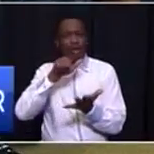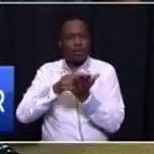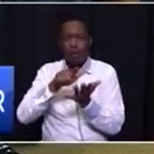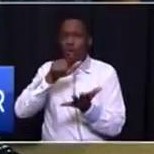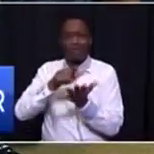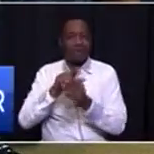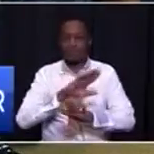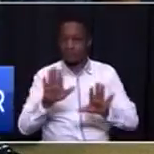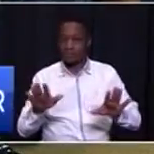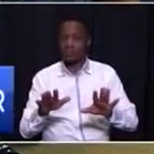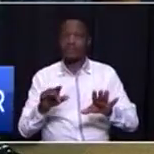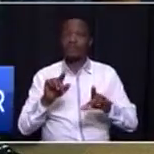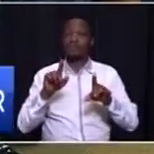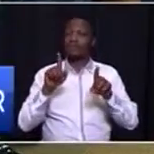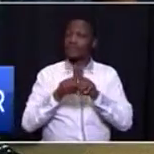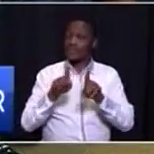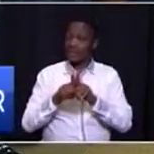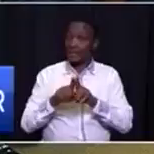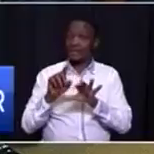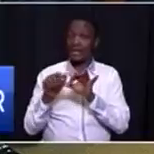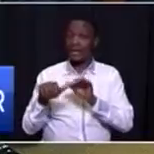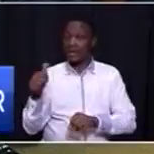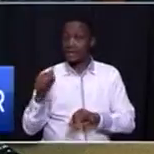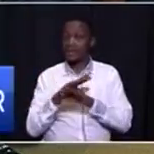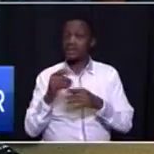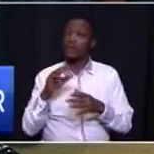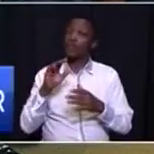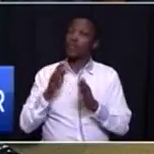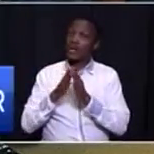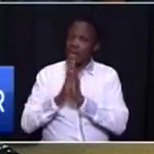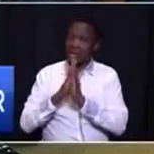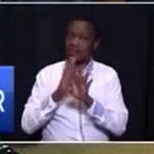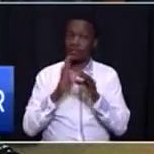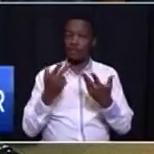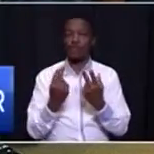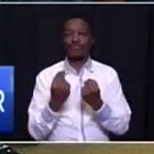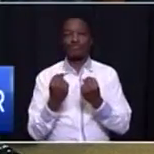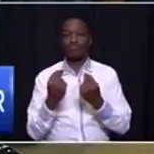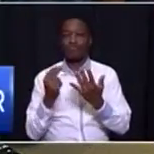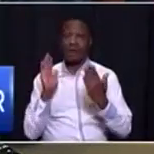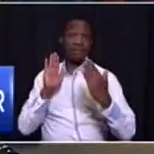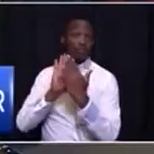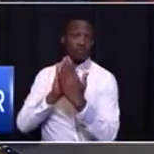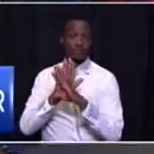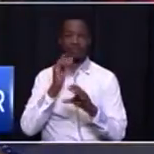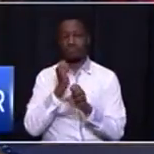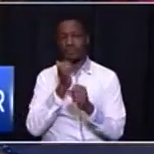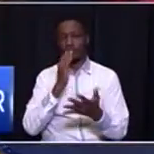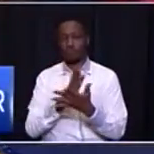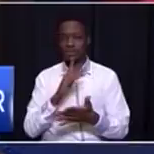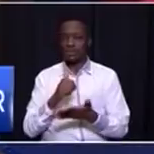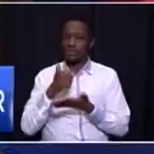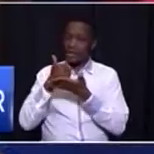As a deeply affected province, we call for a fresh approach to ensure that we assist